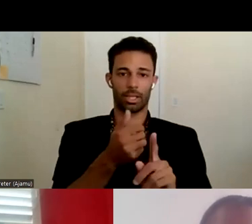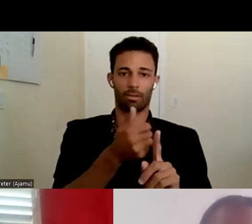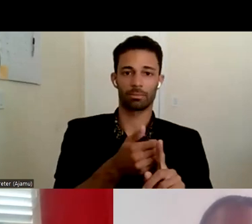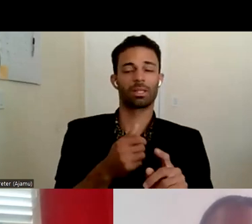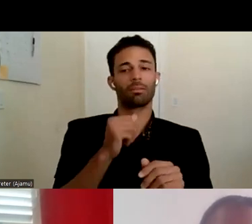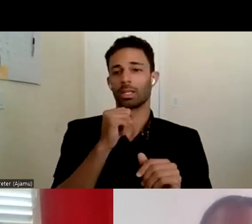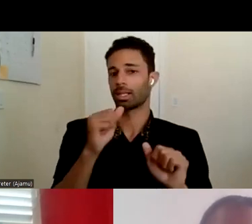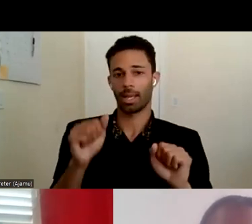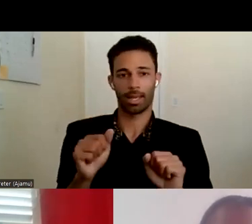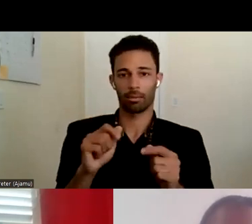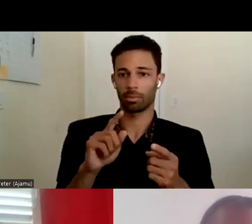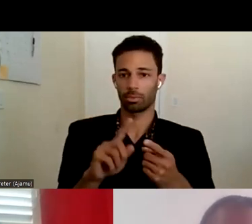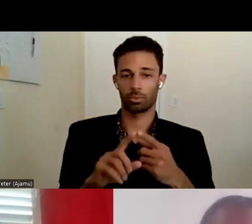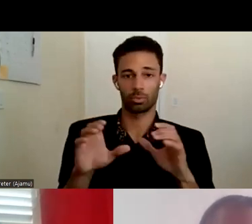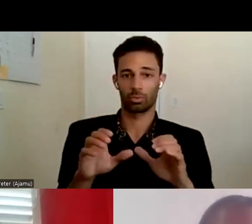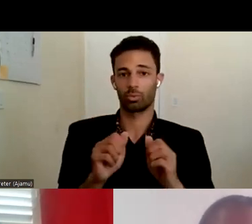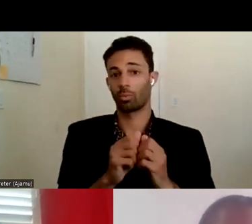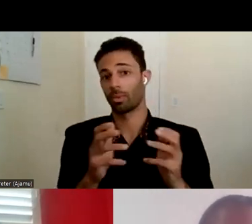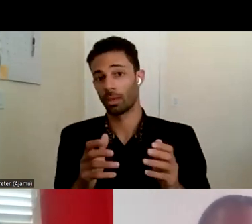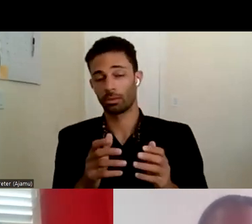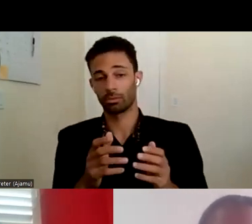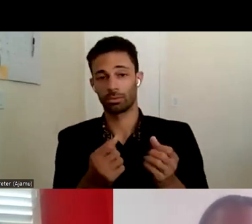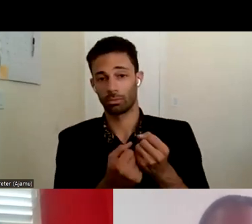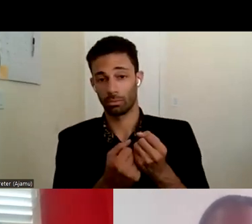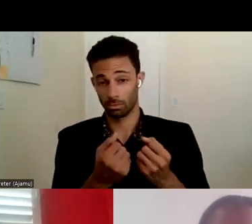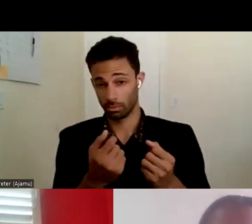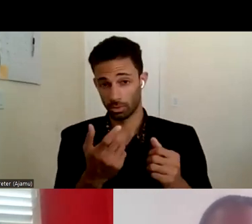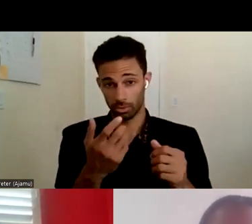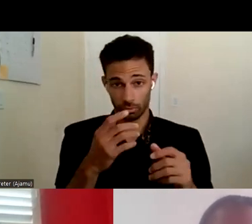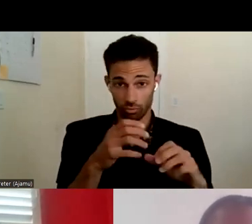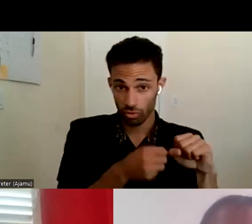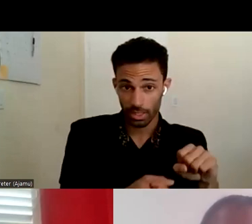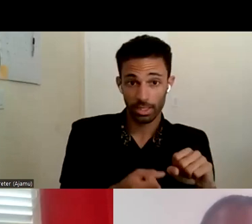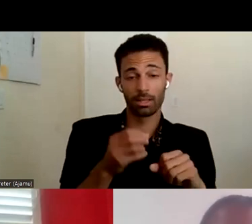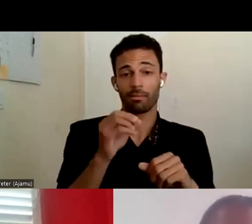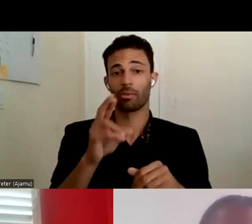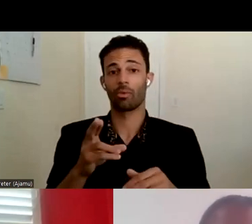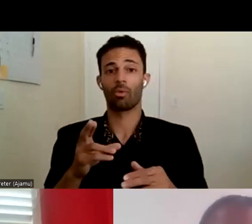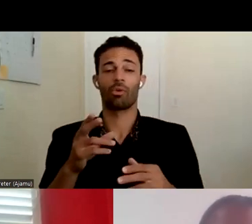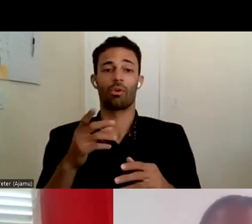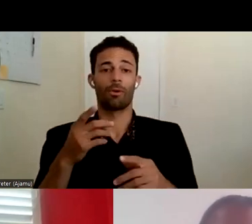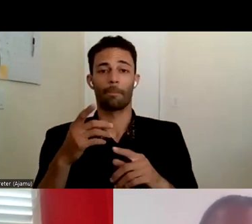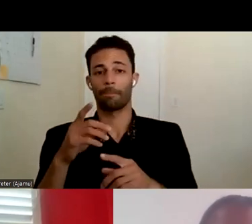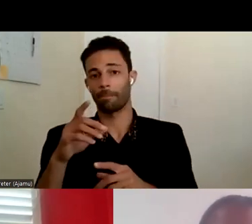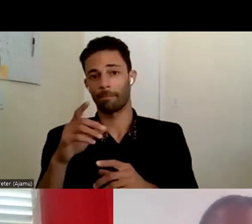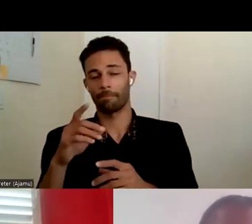able to do without support. Is that because of grief? Are there impairments that we need to consider and adjust to?